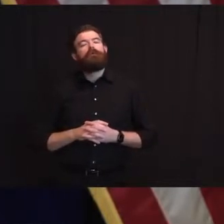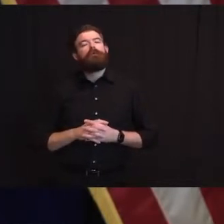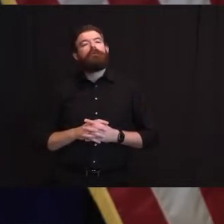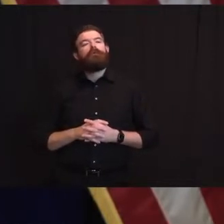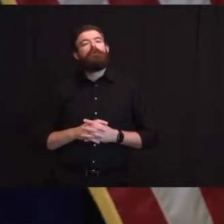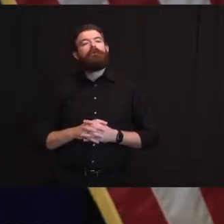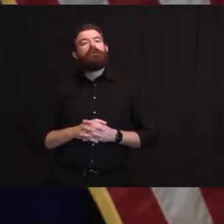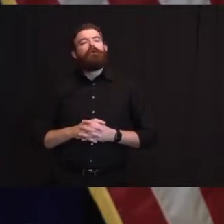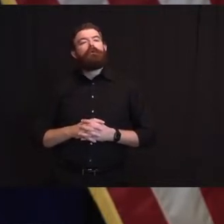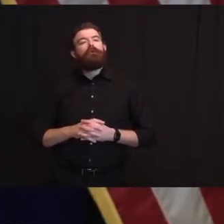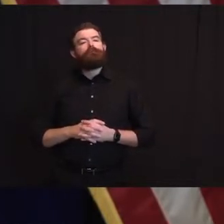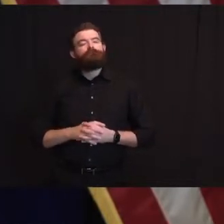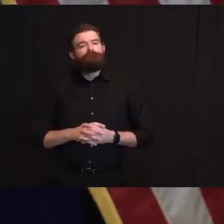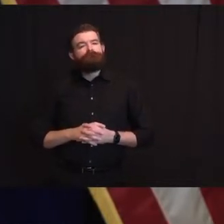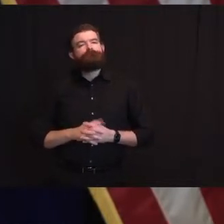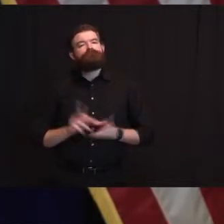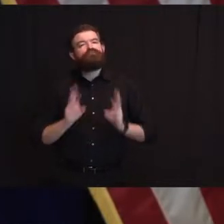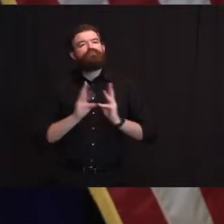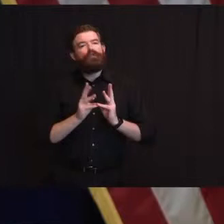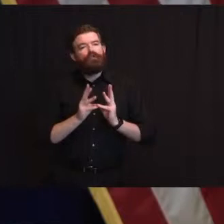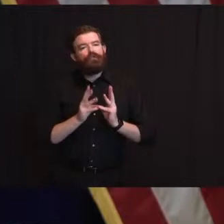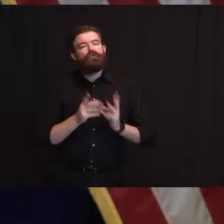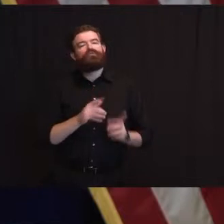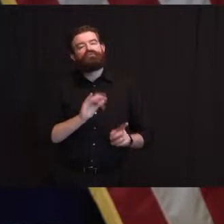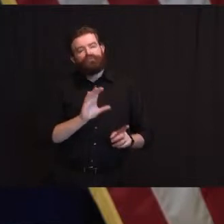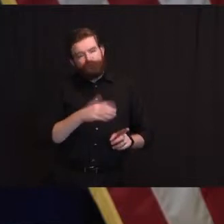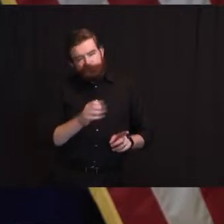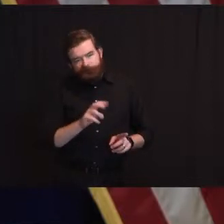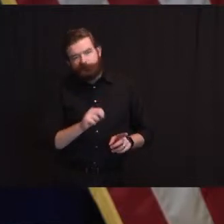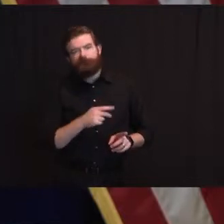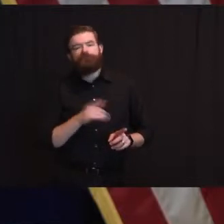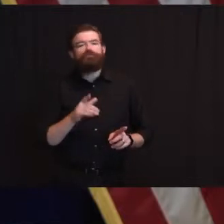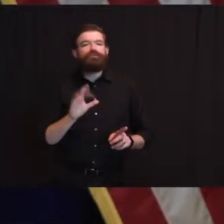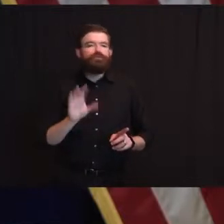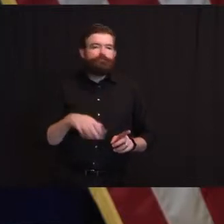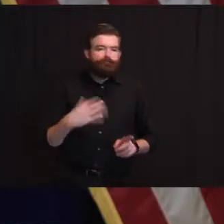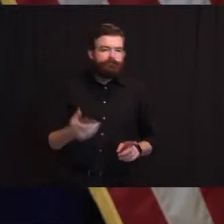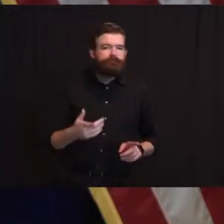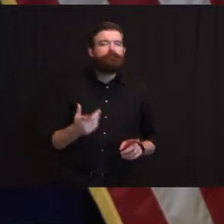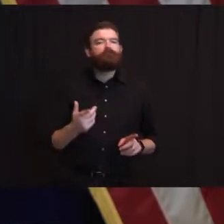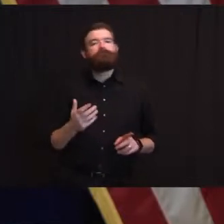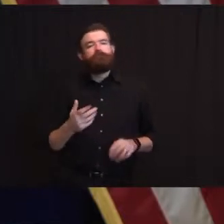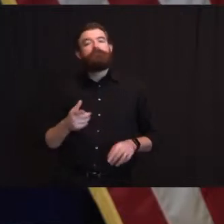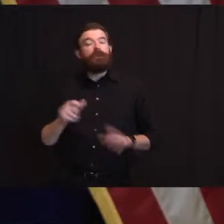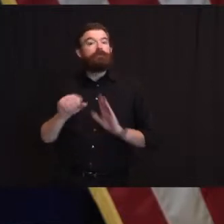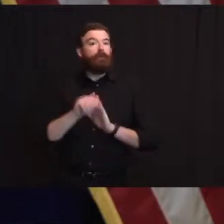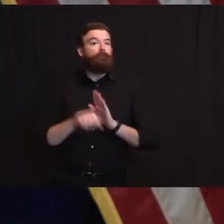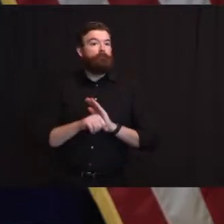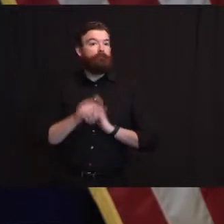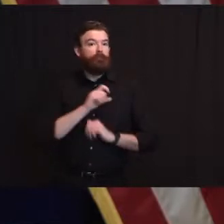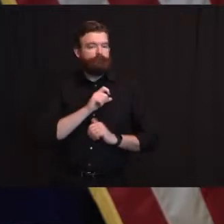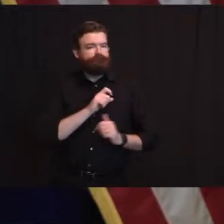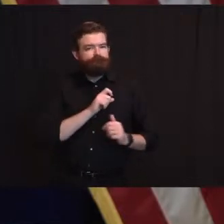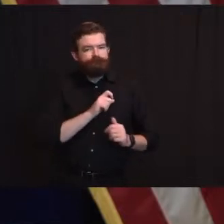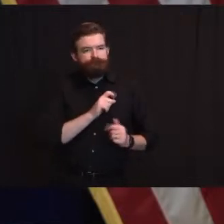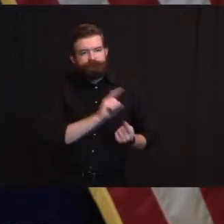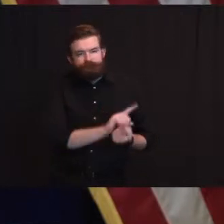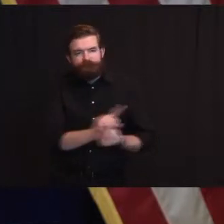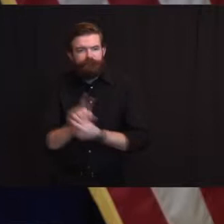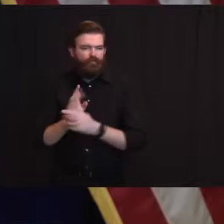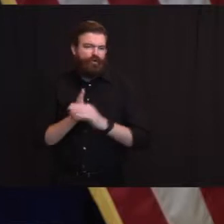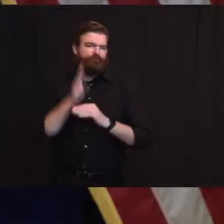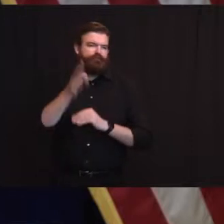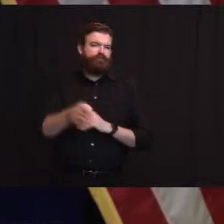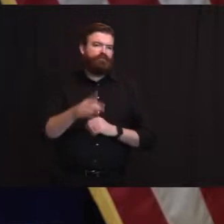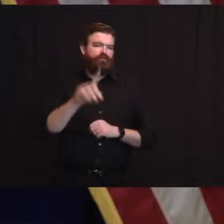Christmas noon, troopers responded and handled 198 accidents, 241 motorist aids. Sadly,